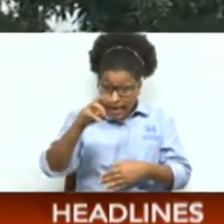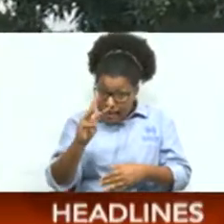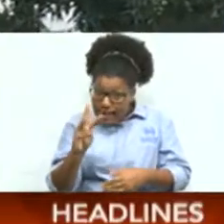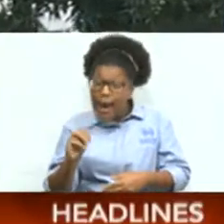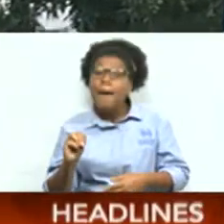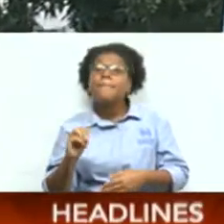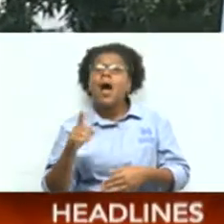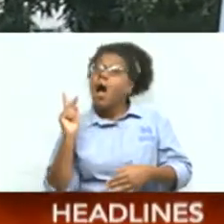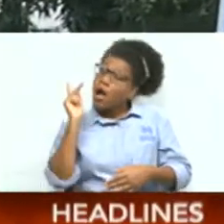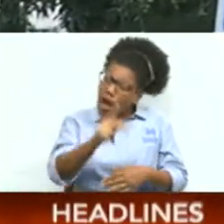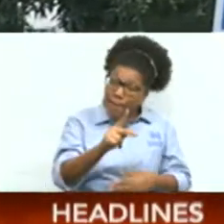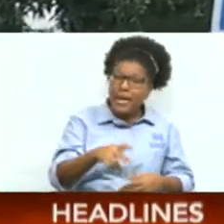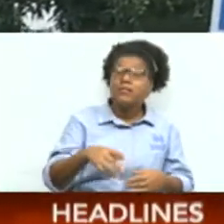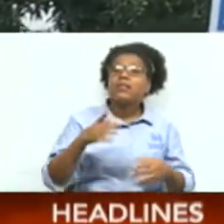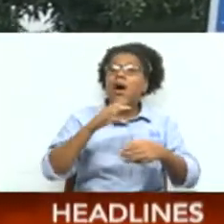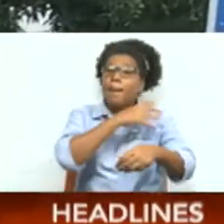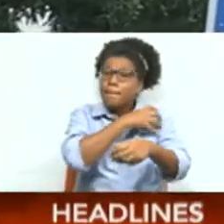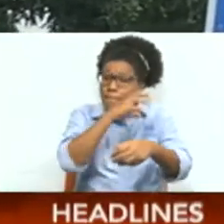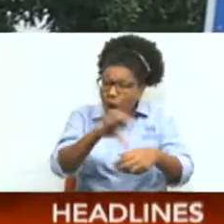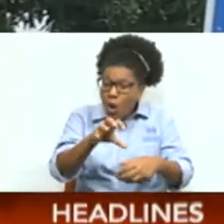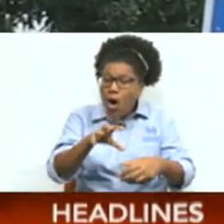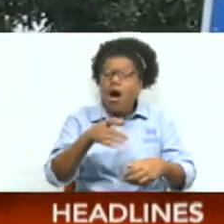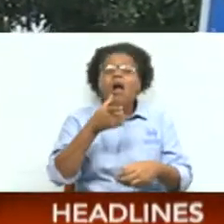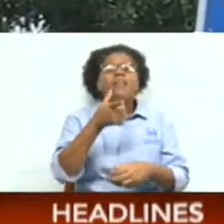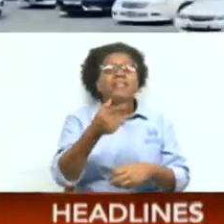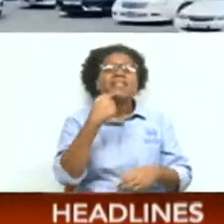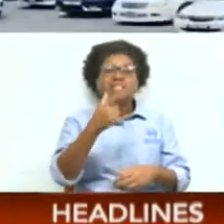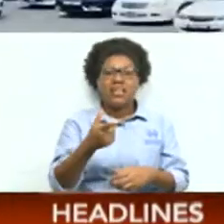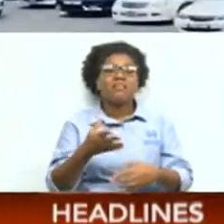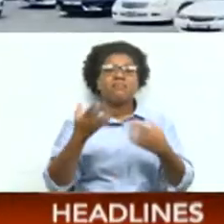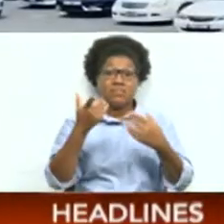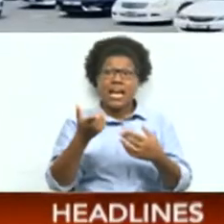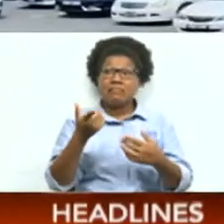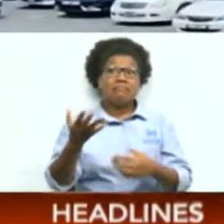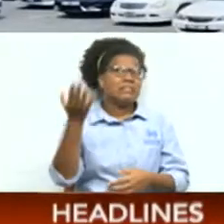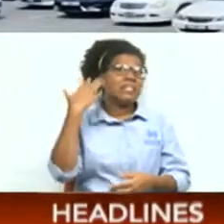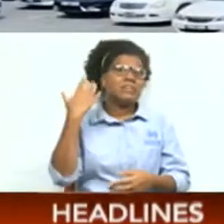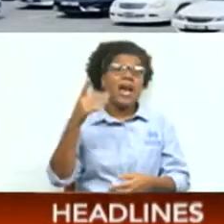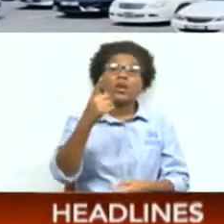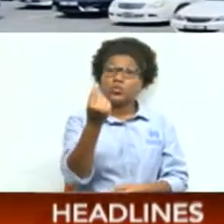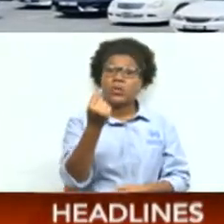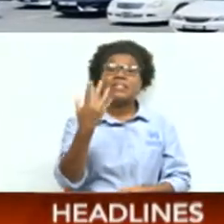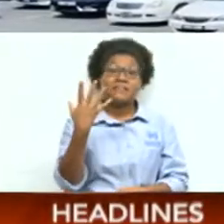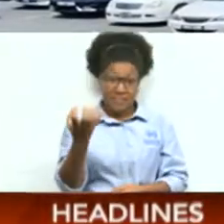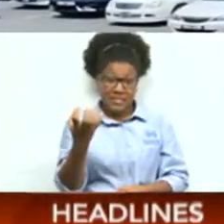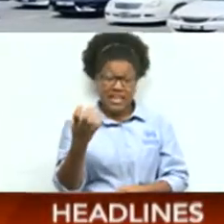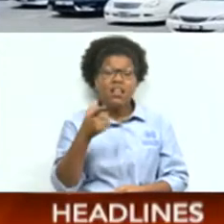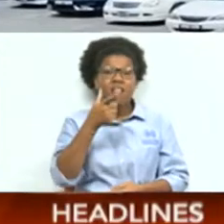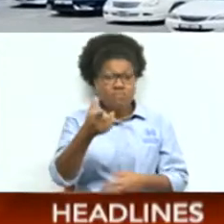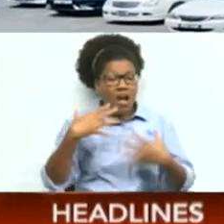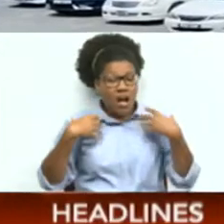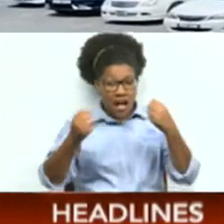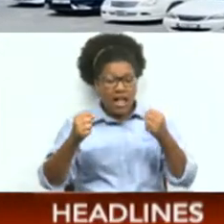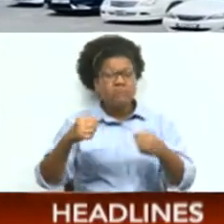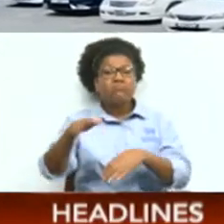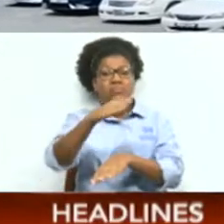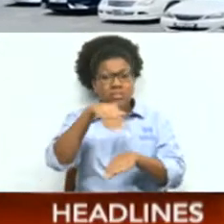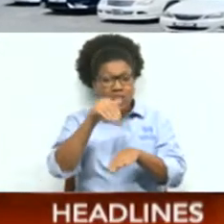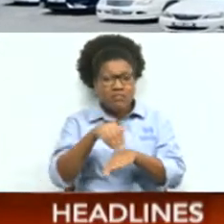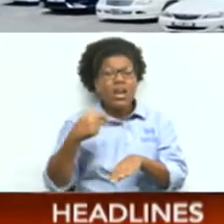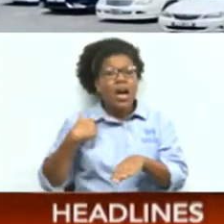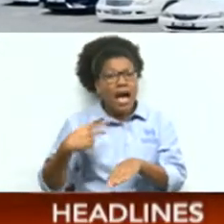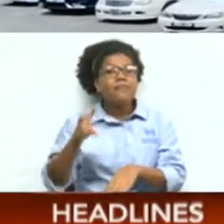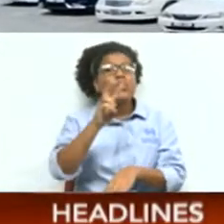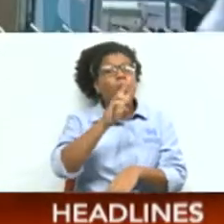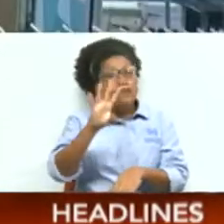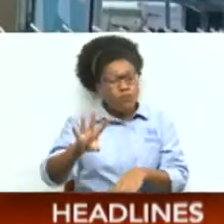On Saturday, however, the authority issued a statement to say that since 2015, the health center operates a 24-hour ambulatory